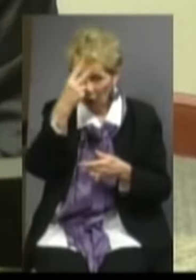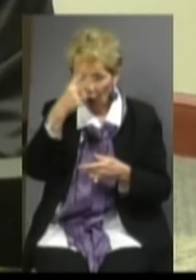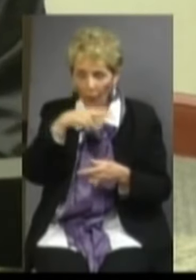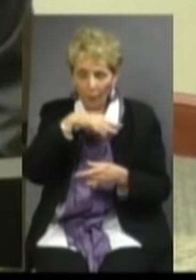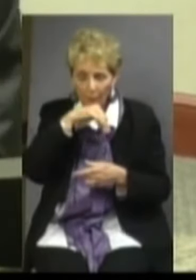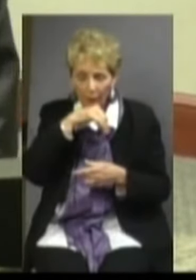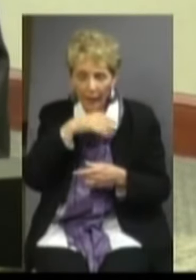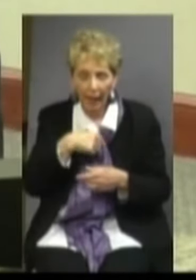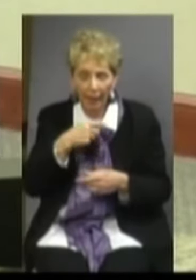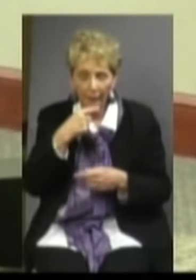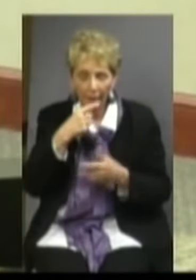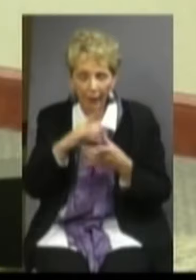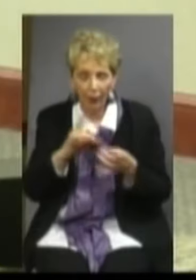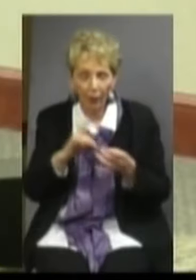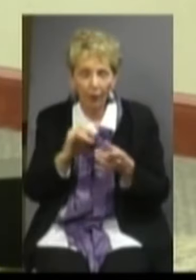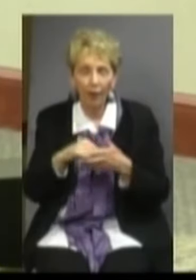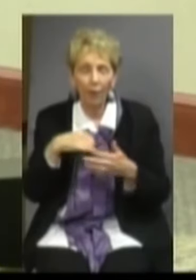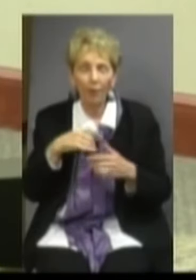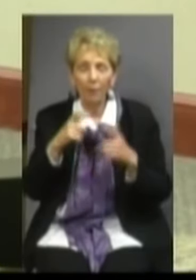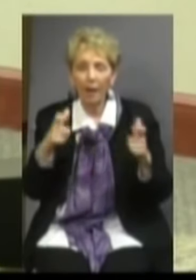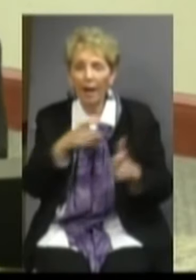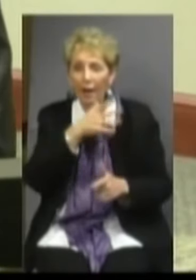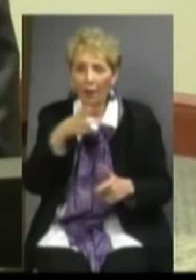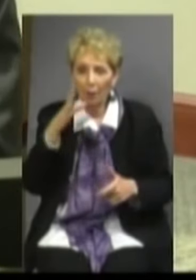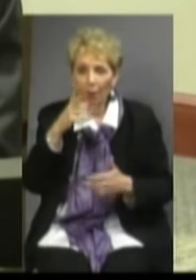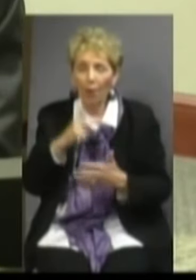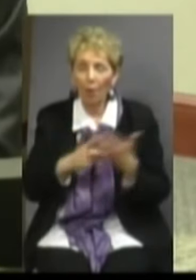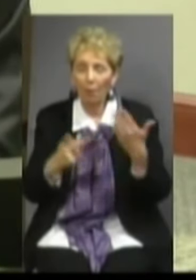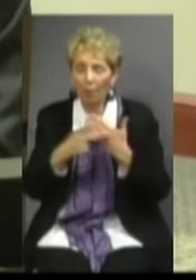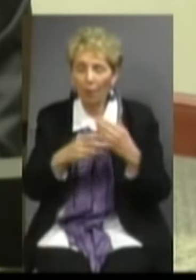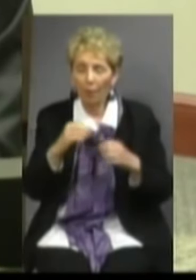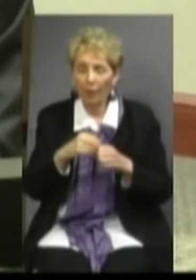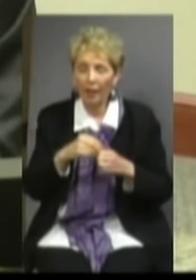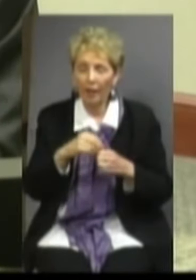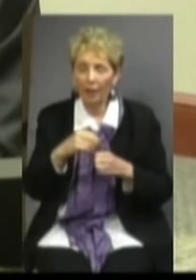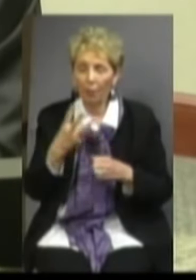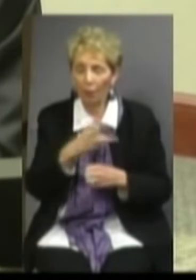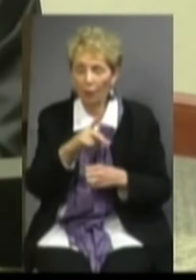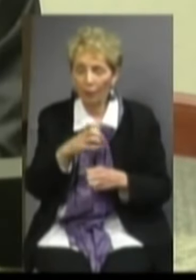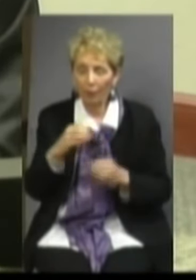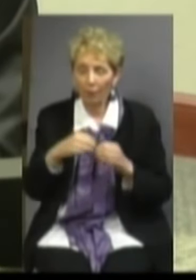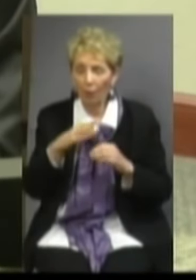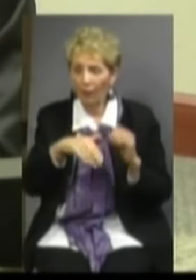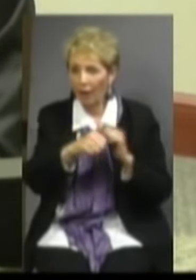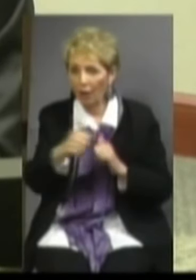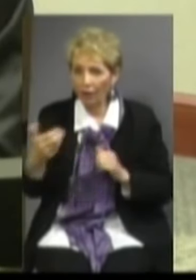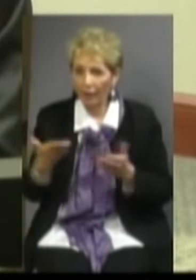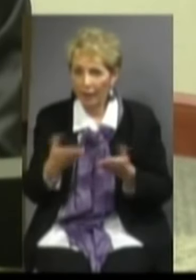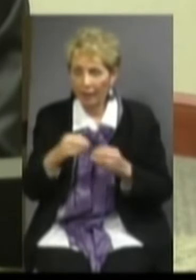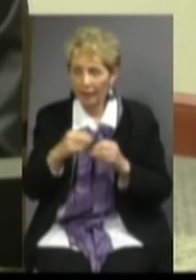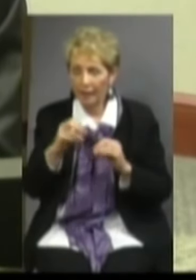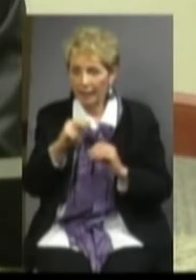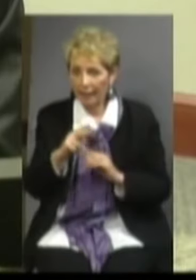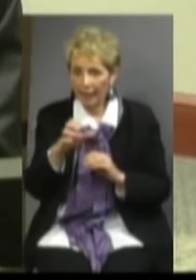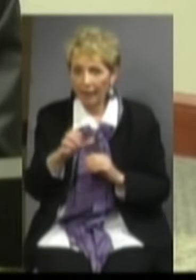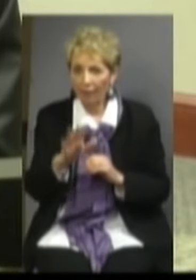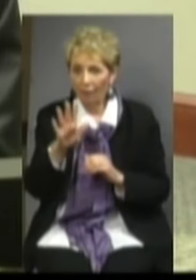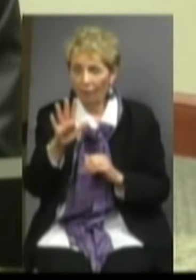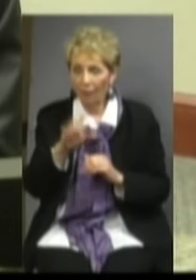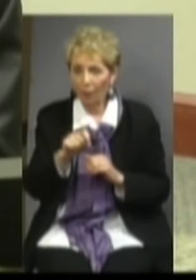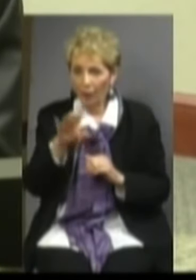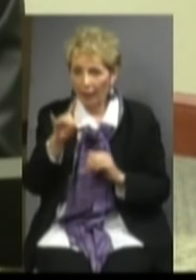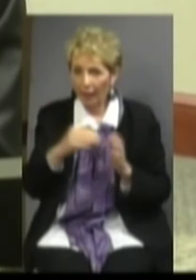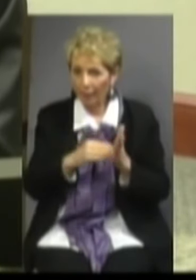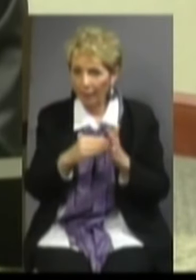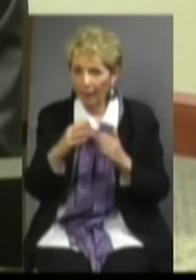have the largest sustainable agriculture program at Western Piedmont of any community college in the state. $78.5 million is